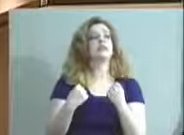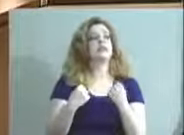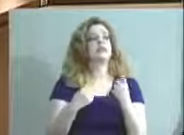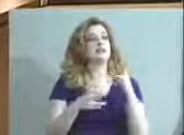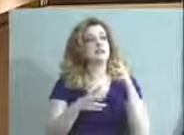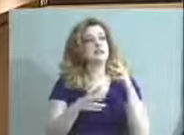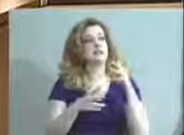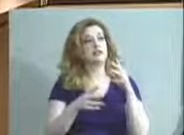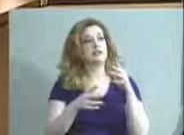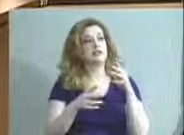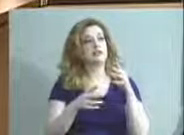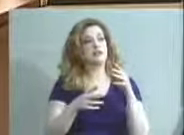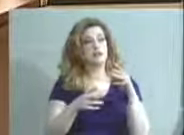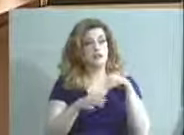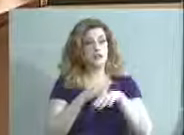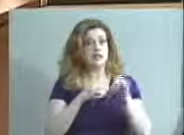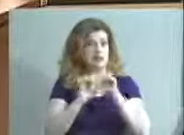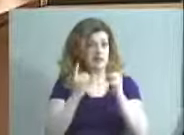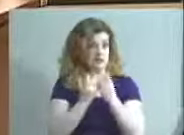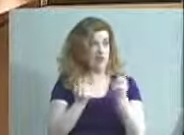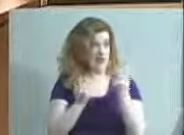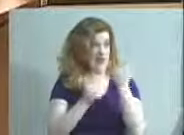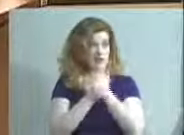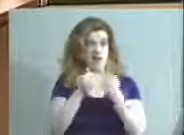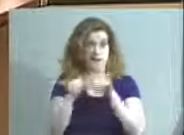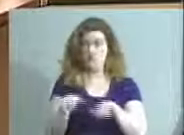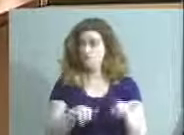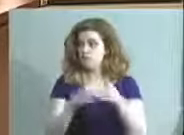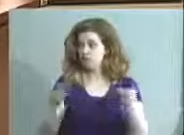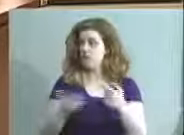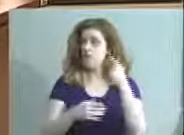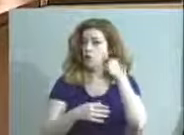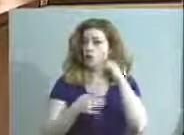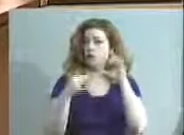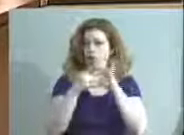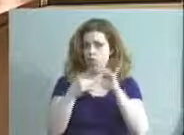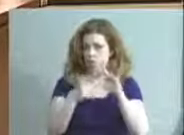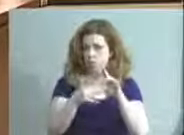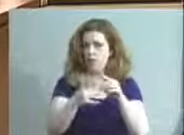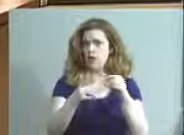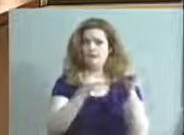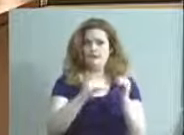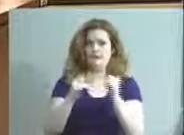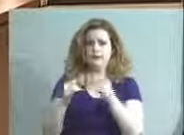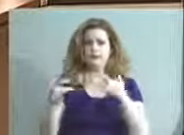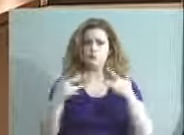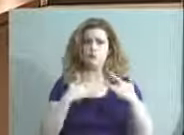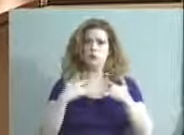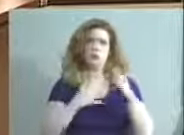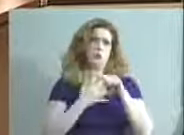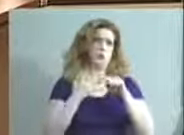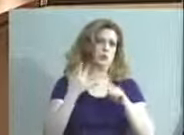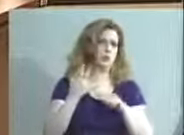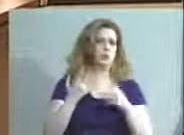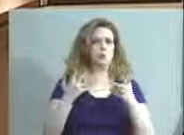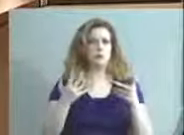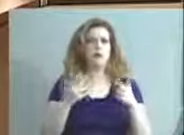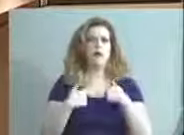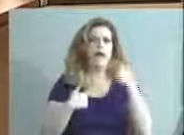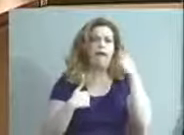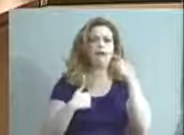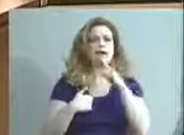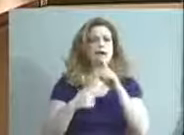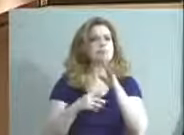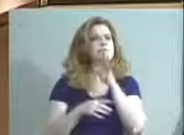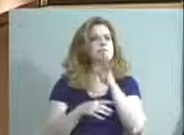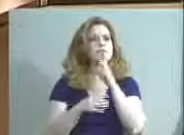everyone up here has heard a lot from constituents about and has had individual concerns. I think I speak